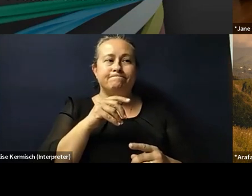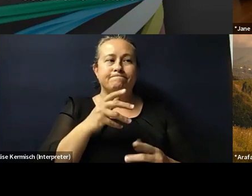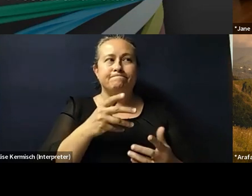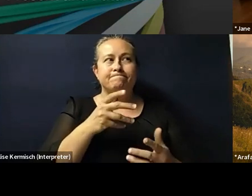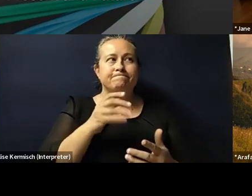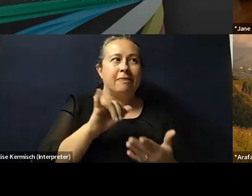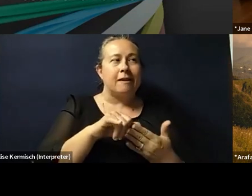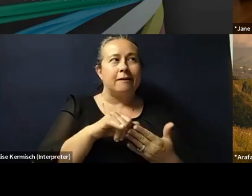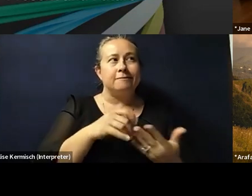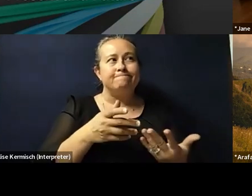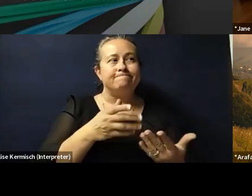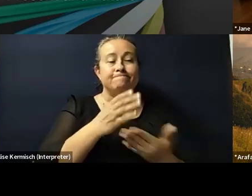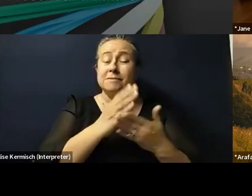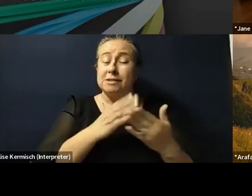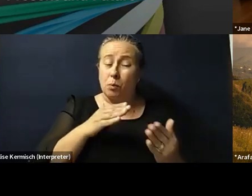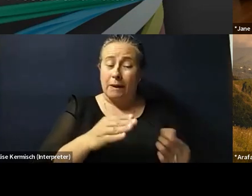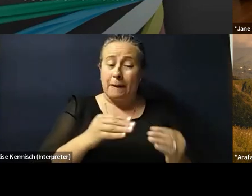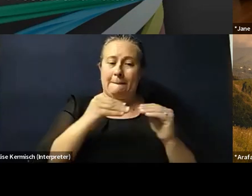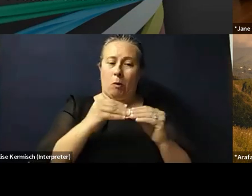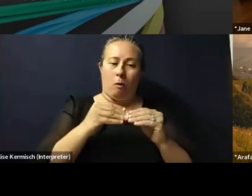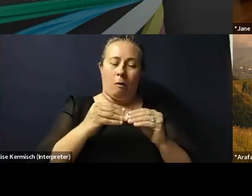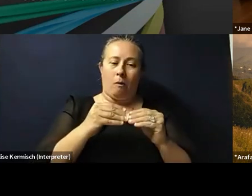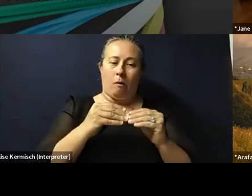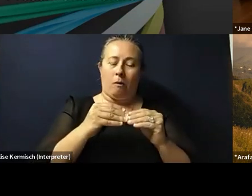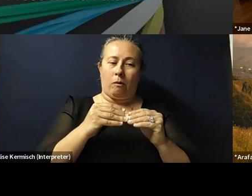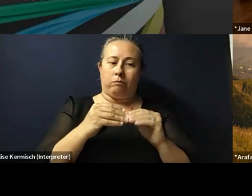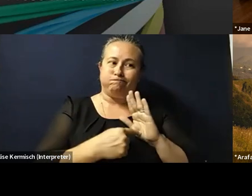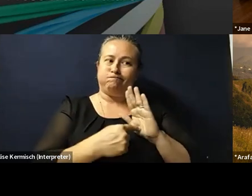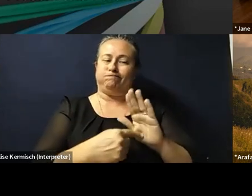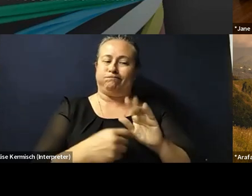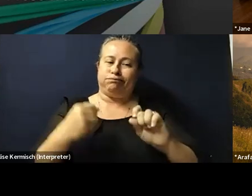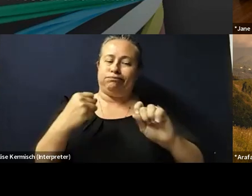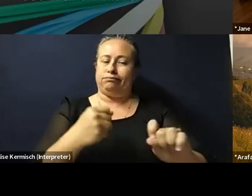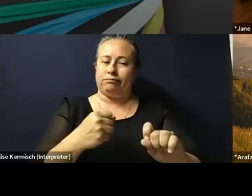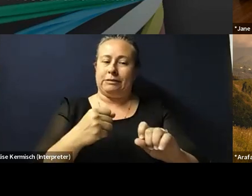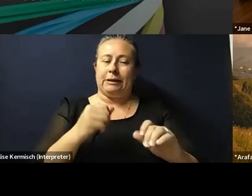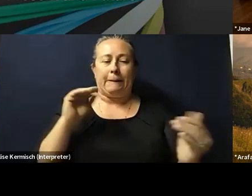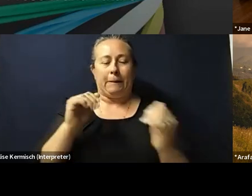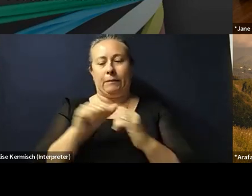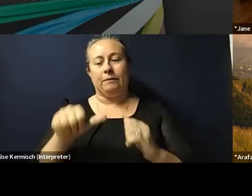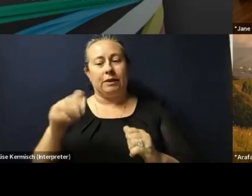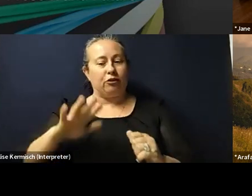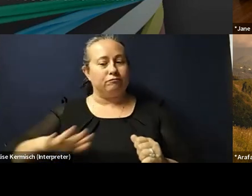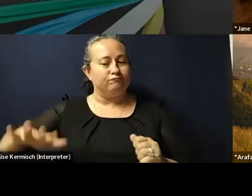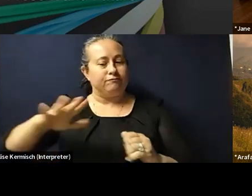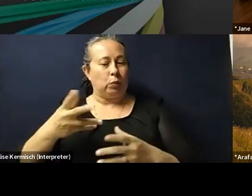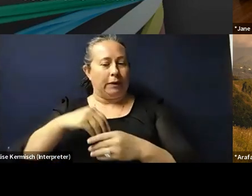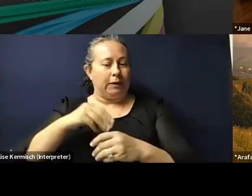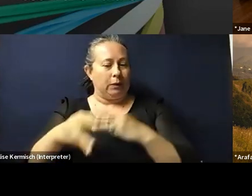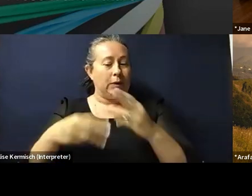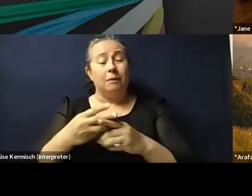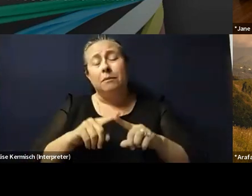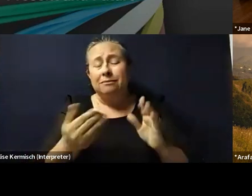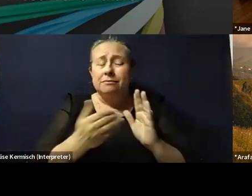that in some ways is more pronounced than I've experienced in other places in the world. Um, but again, it